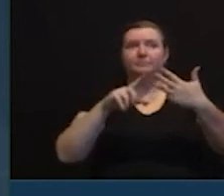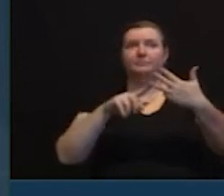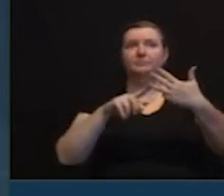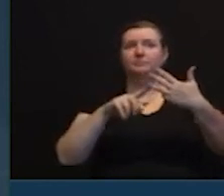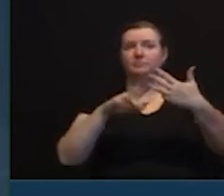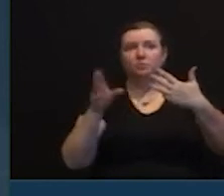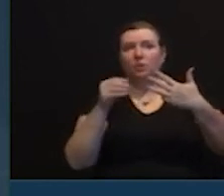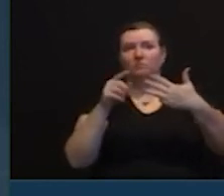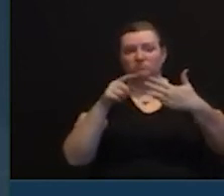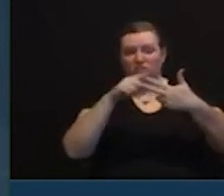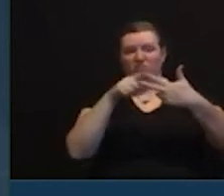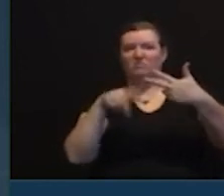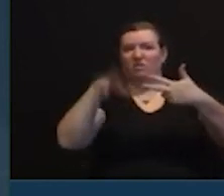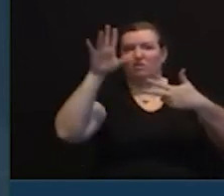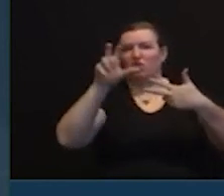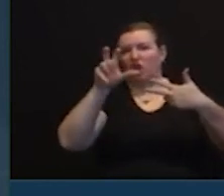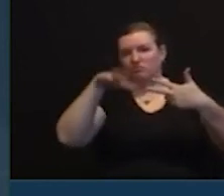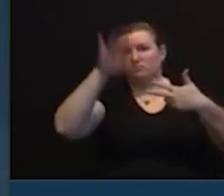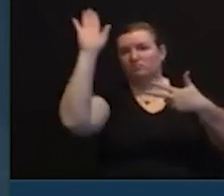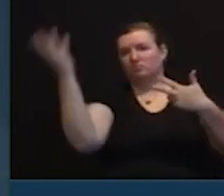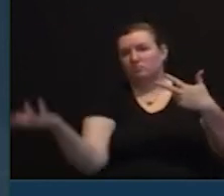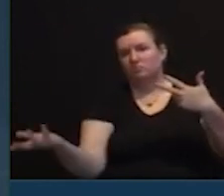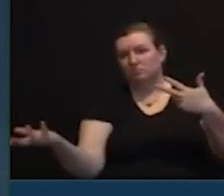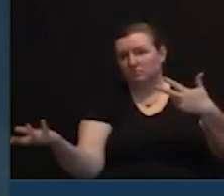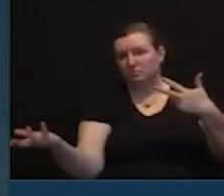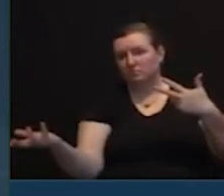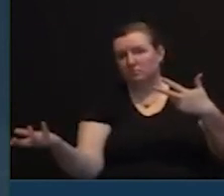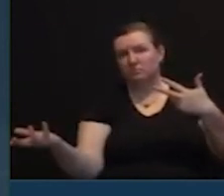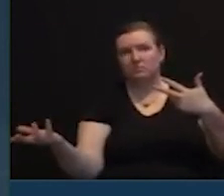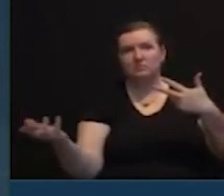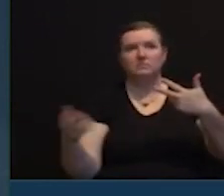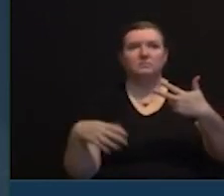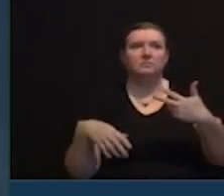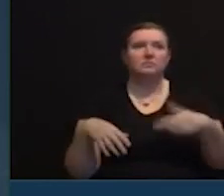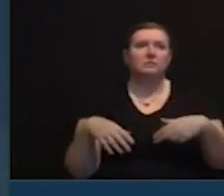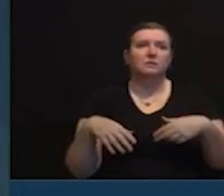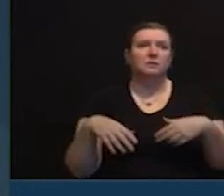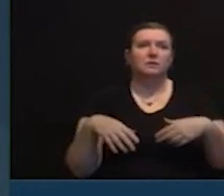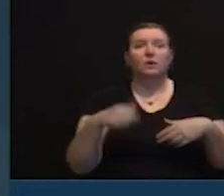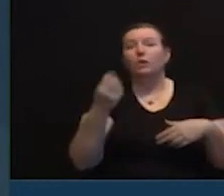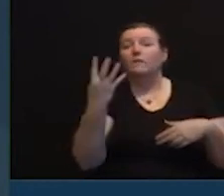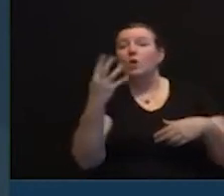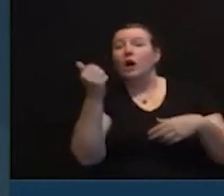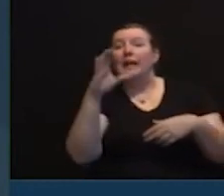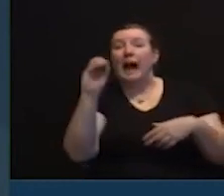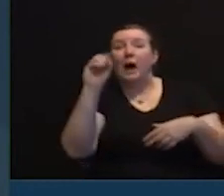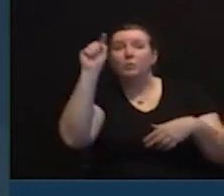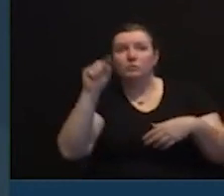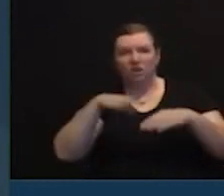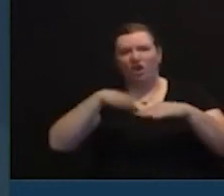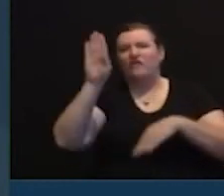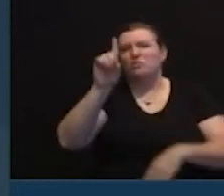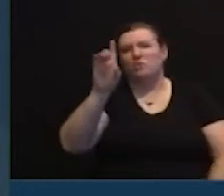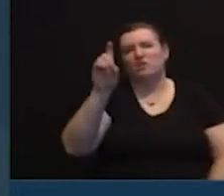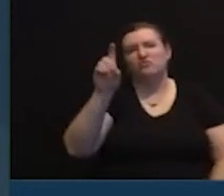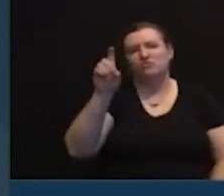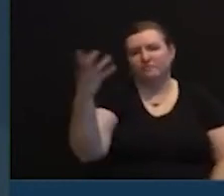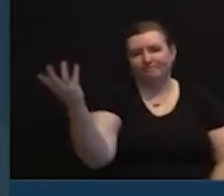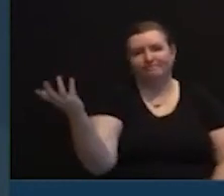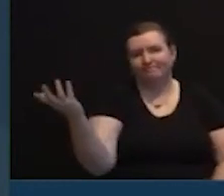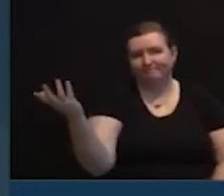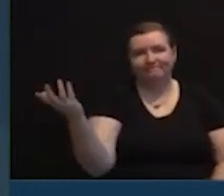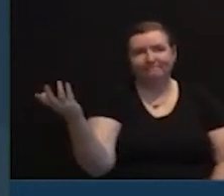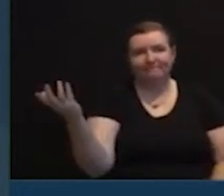Middlesex, and Monmouth, over two hundred. Five others, over one hundred. We now have confirmation